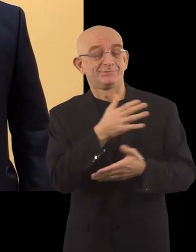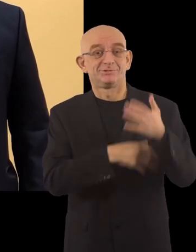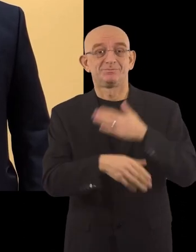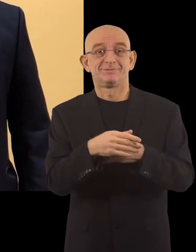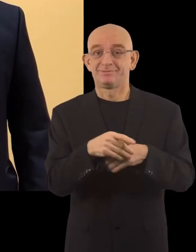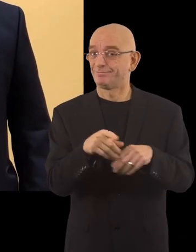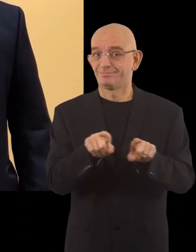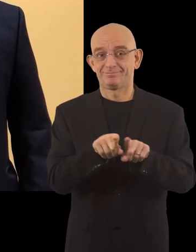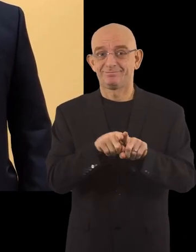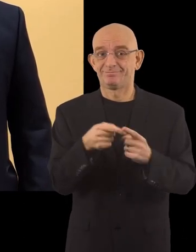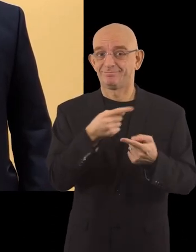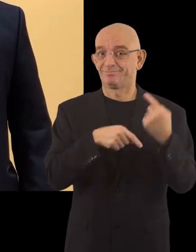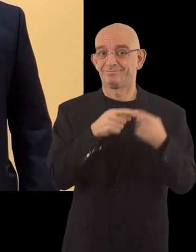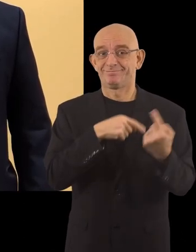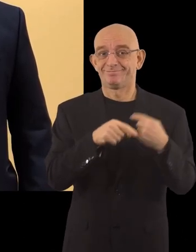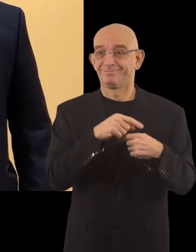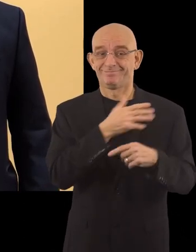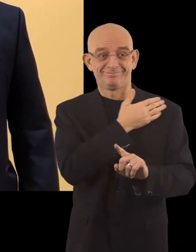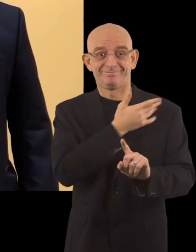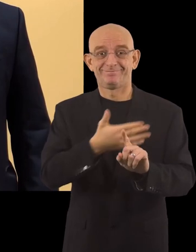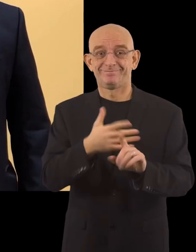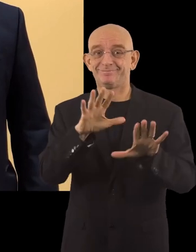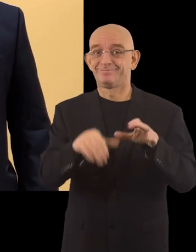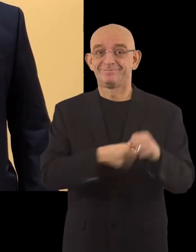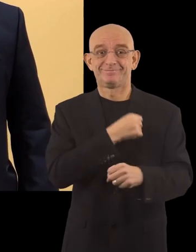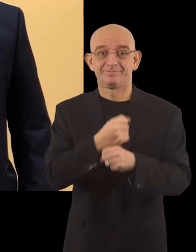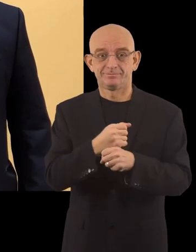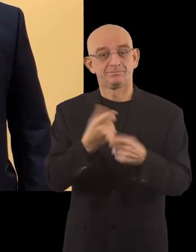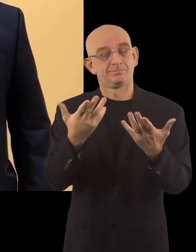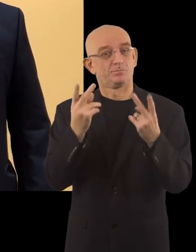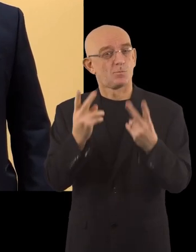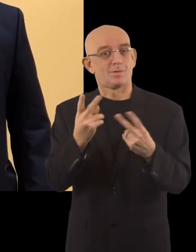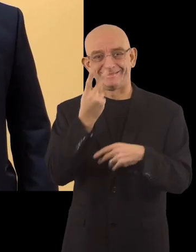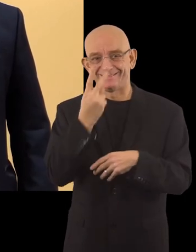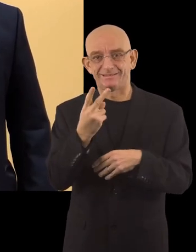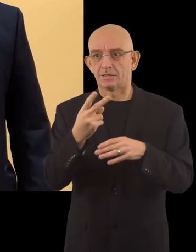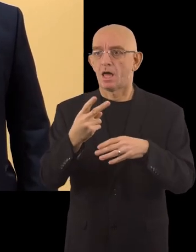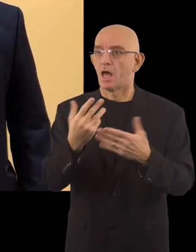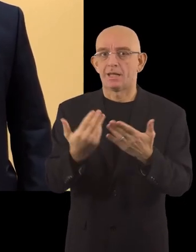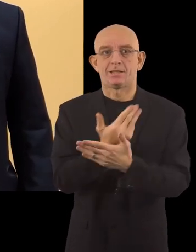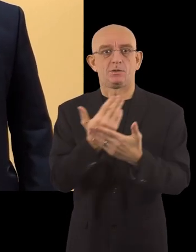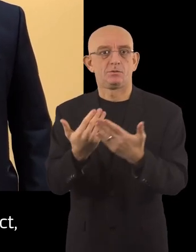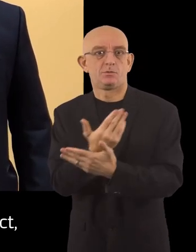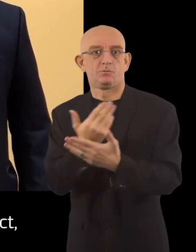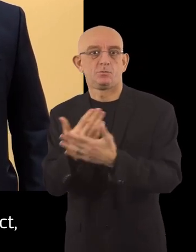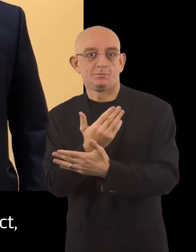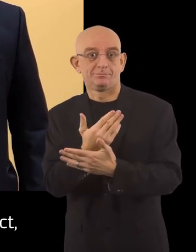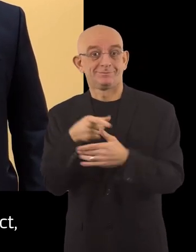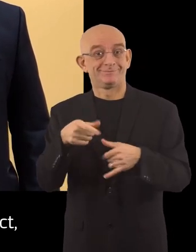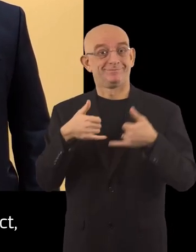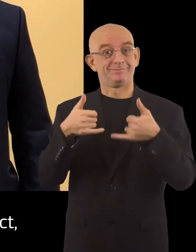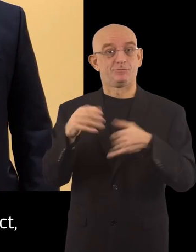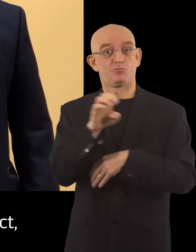disabilities. We have seen in the last decade very important developments. This